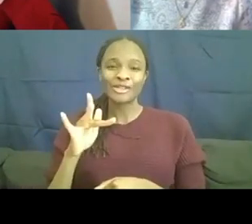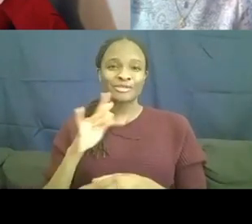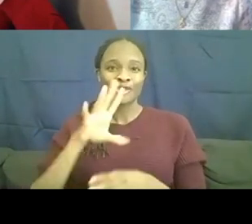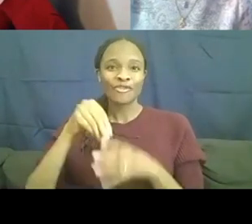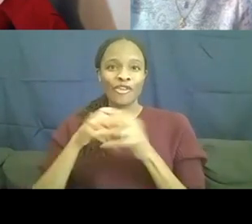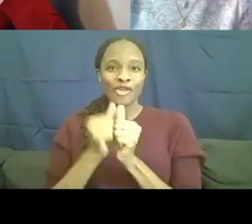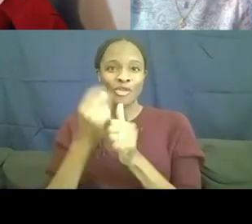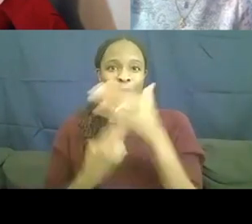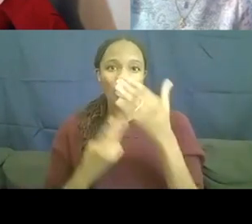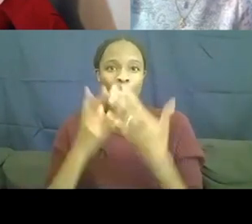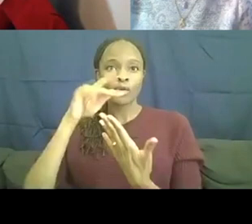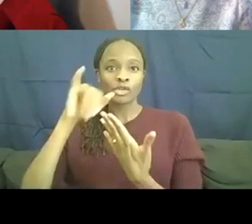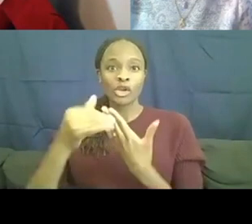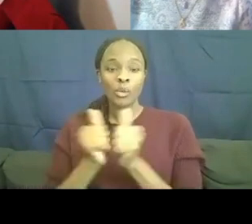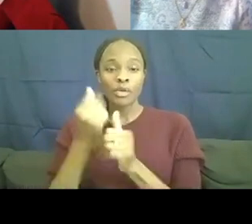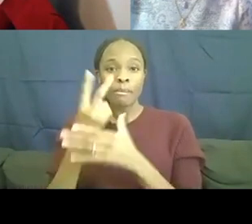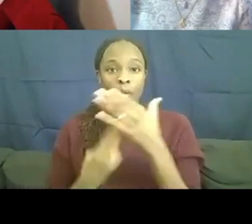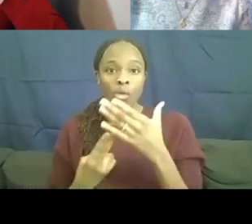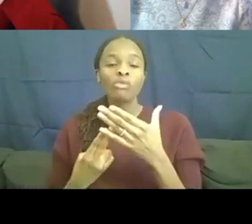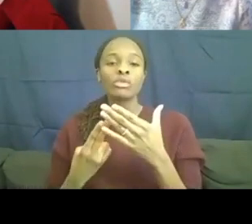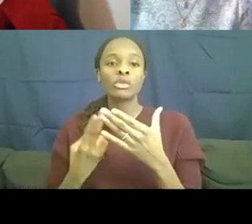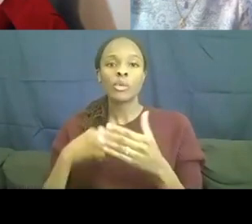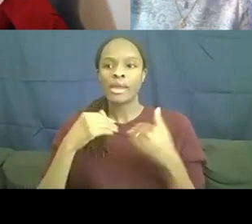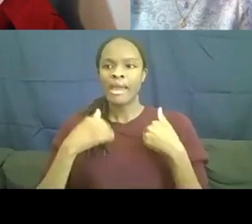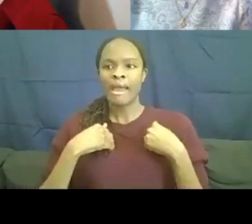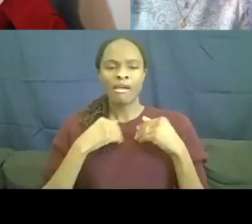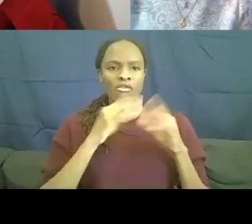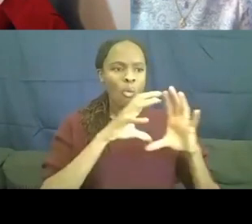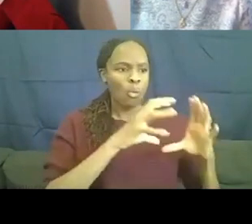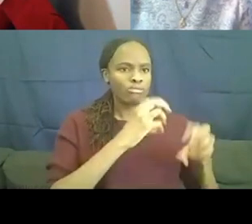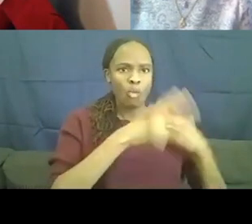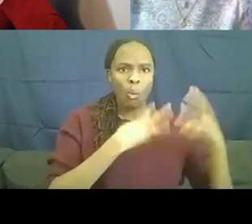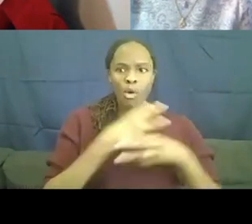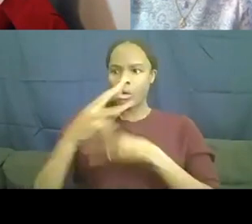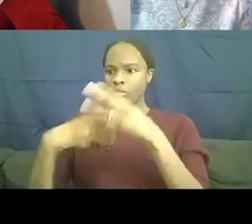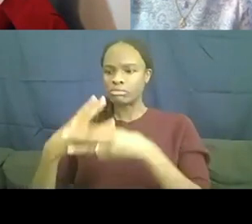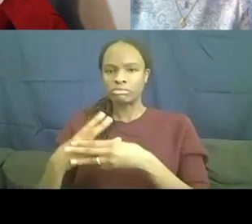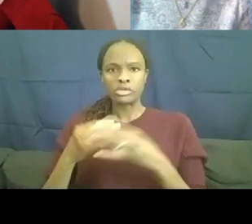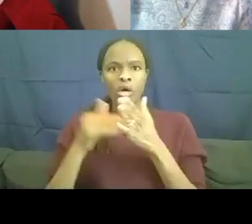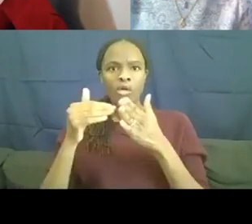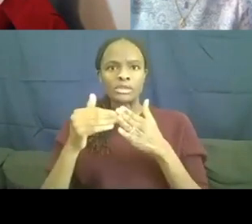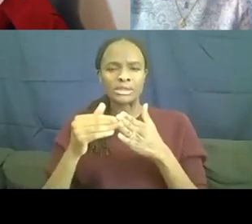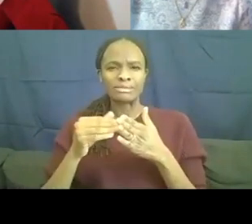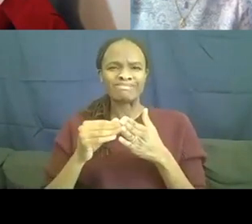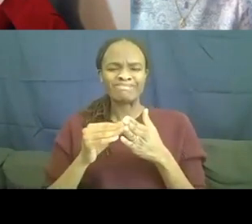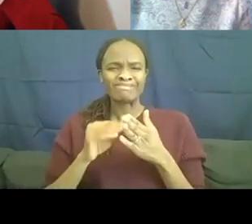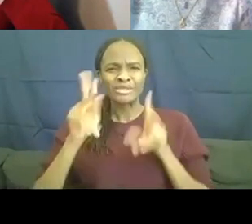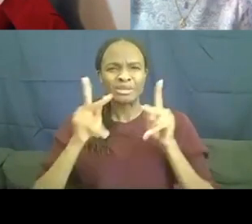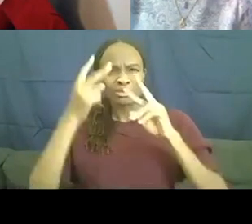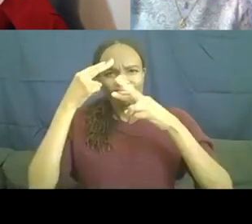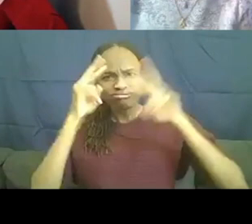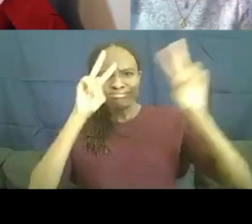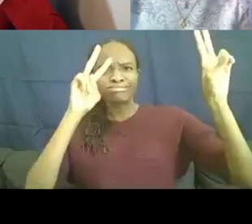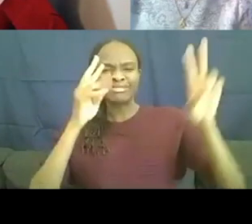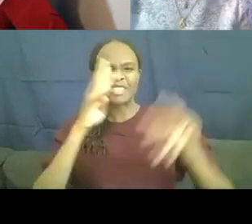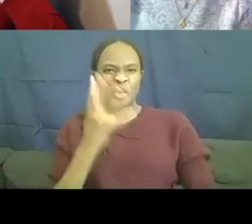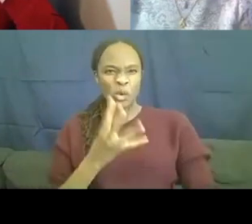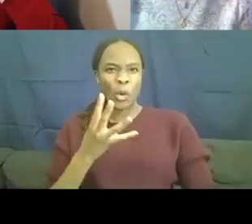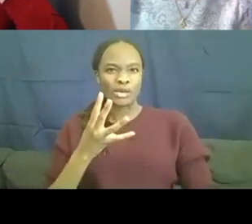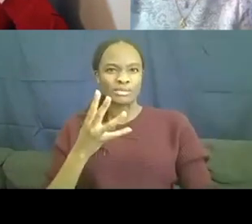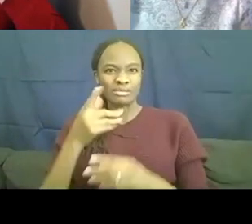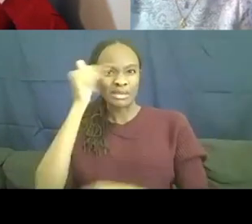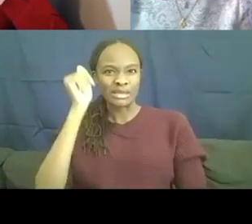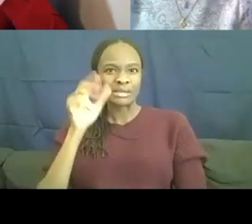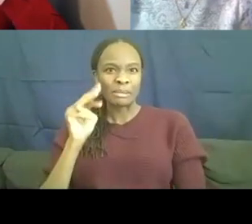we take viewers into worlds that have often been misunderstood and often ignored by the media. How do you tell these